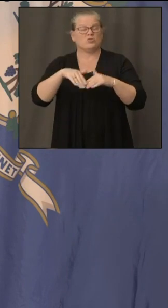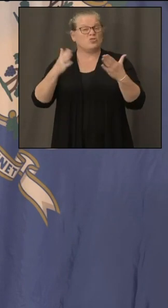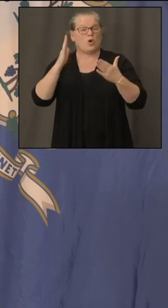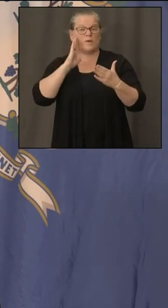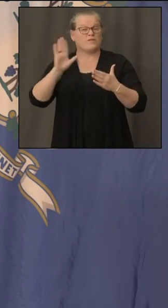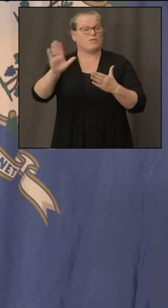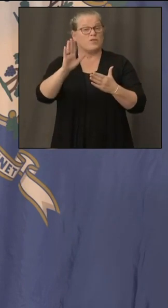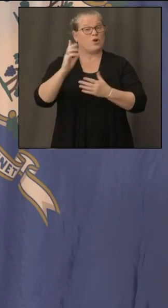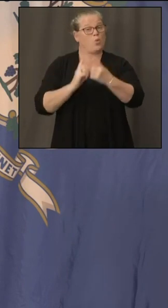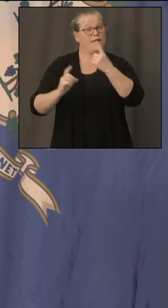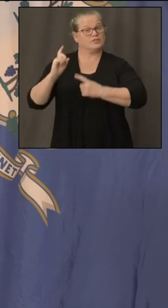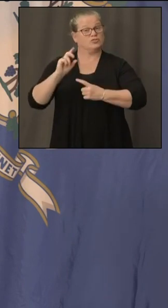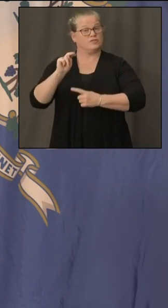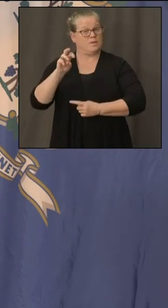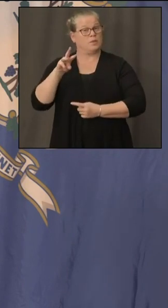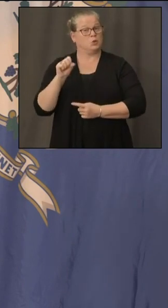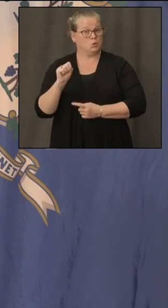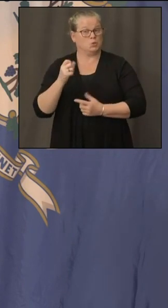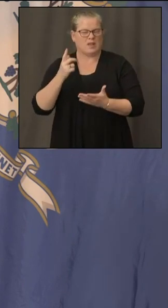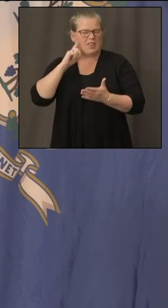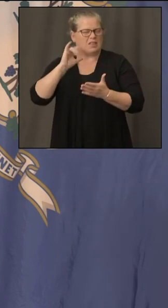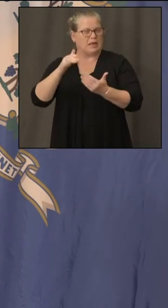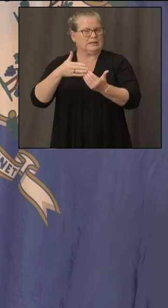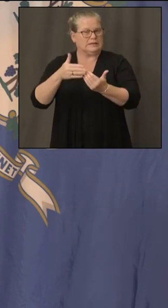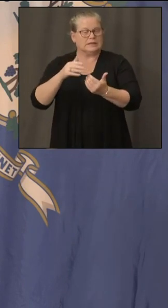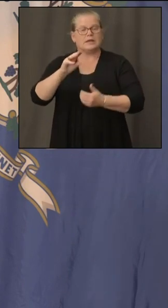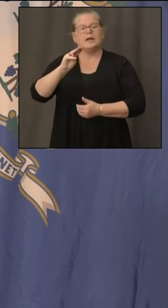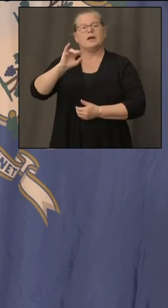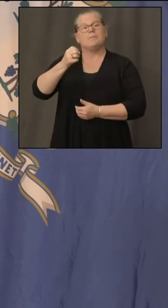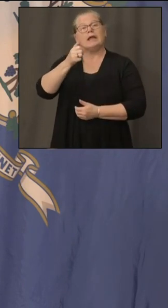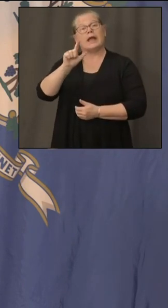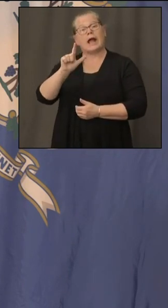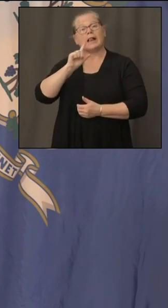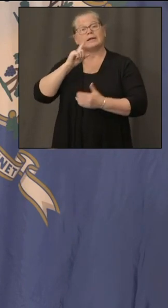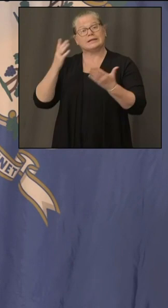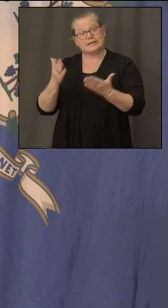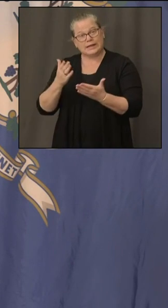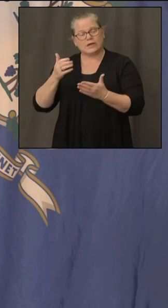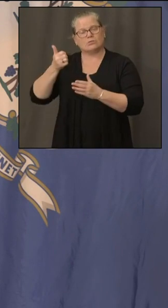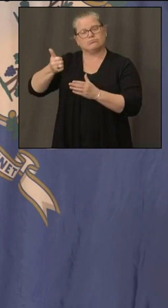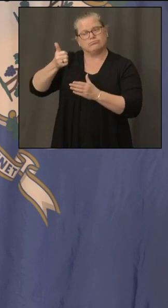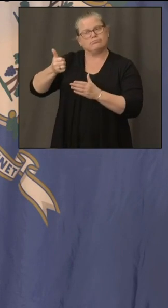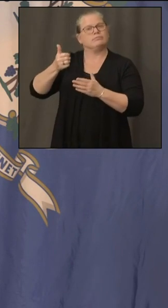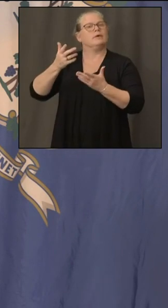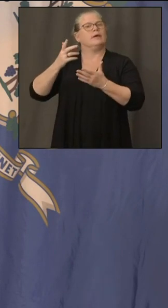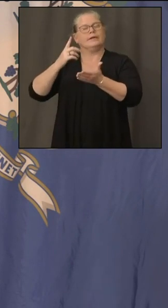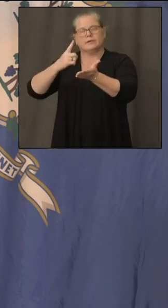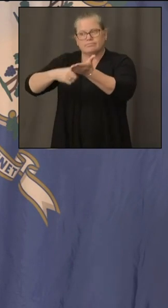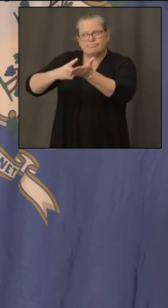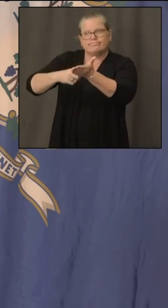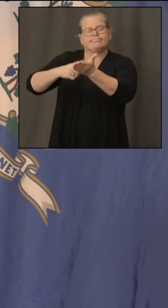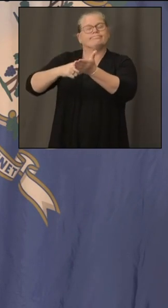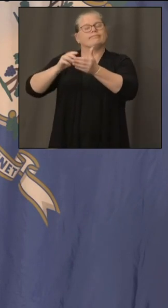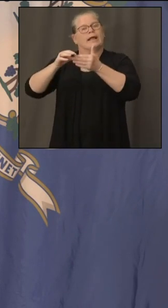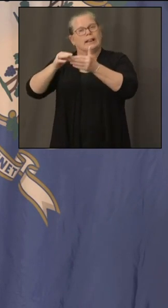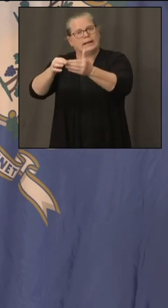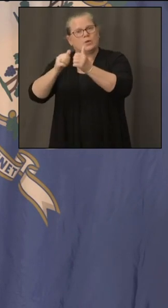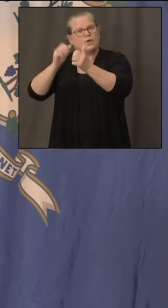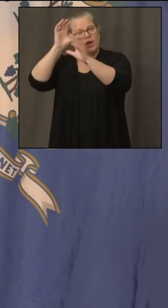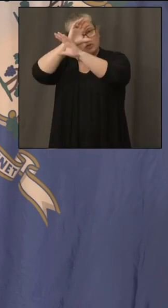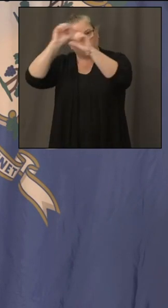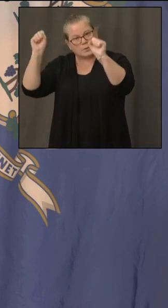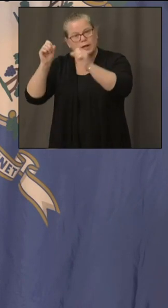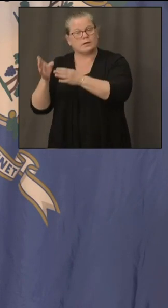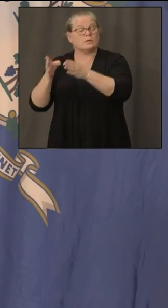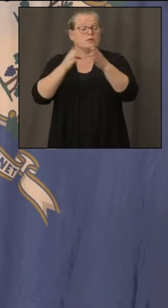as i said before miguel is here as regards he's been leading the discussions with all of our superintendents katie's been working very